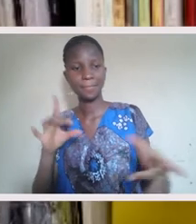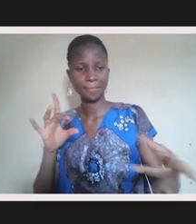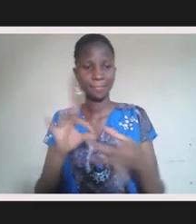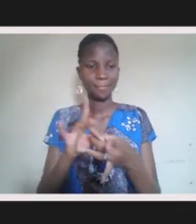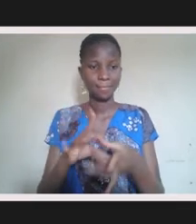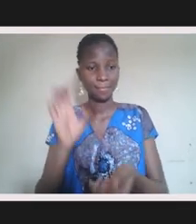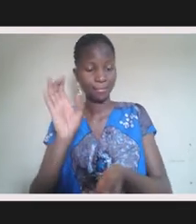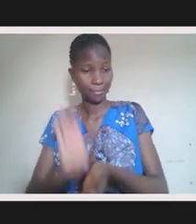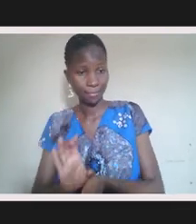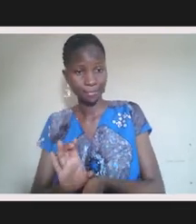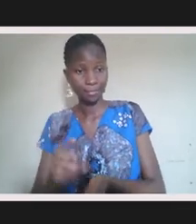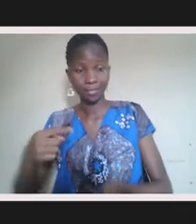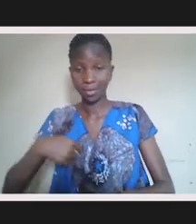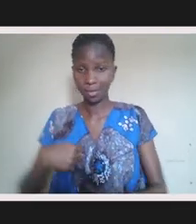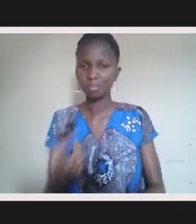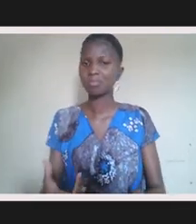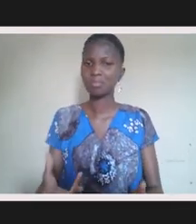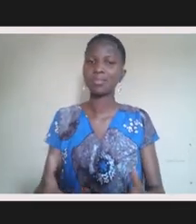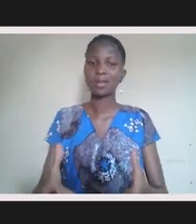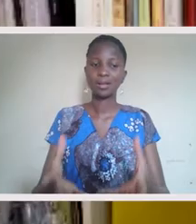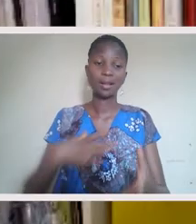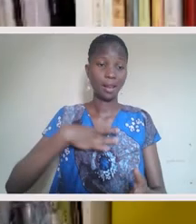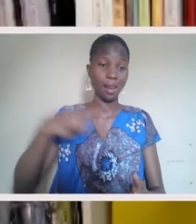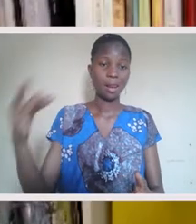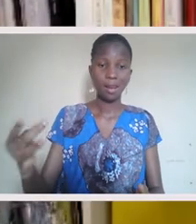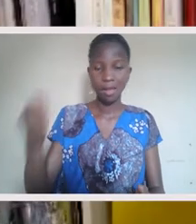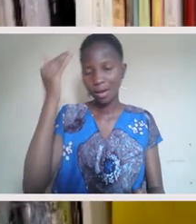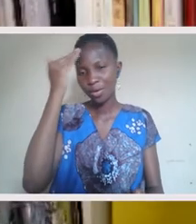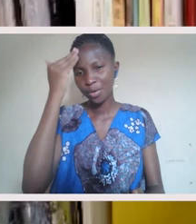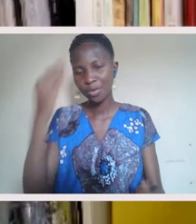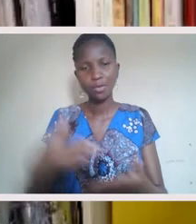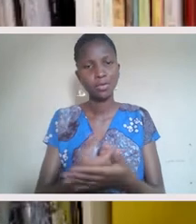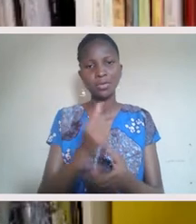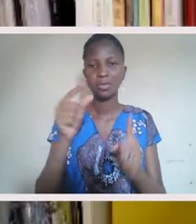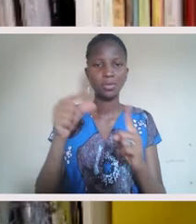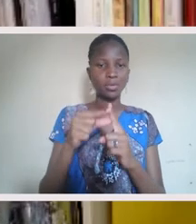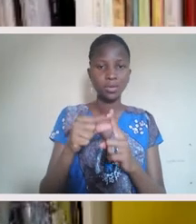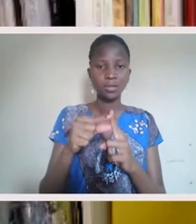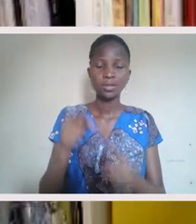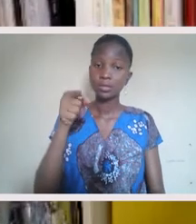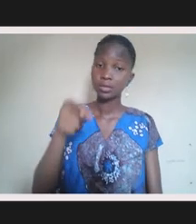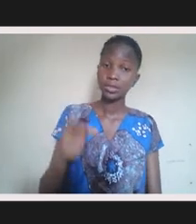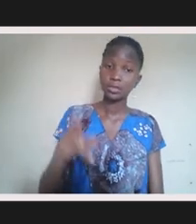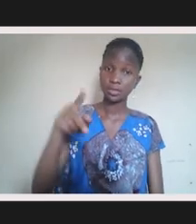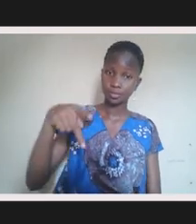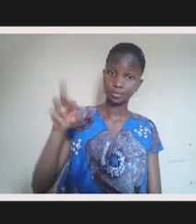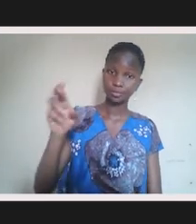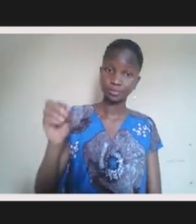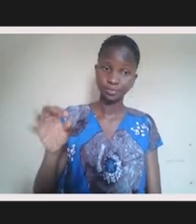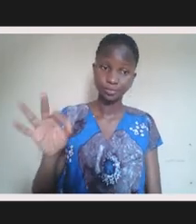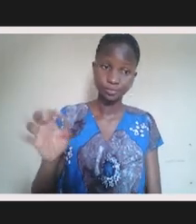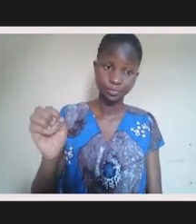I understand the magic of breaking a word down and making a new one because the old one is not suitable. And so